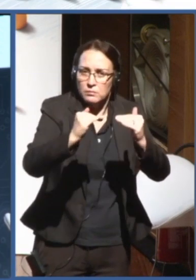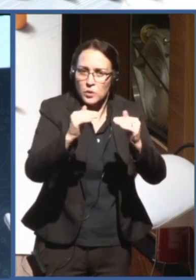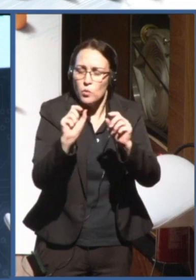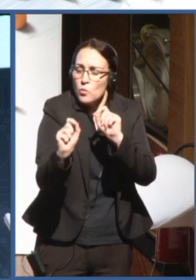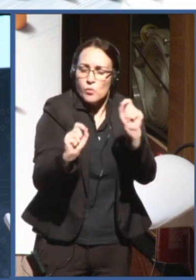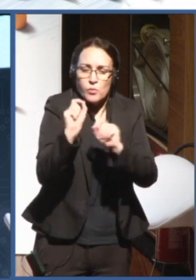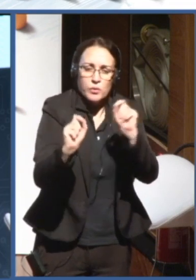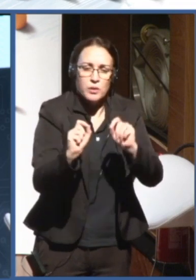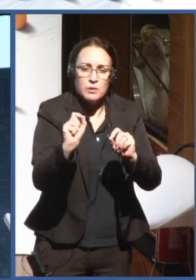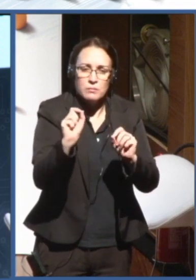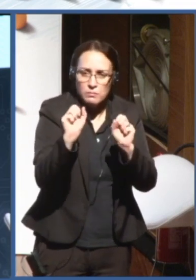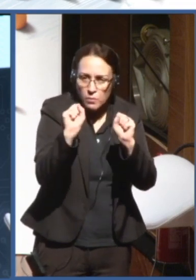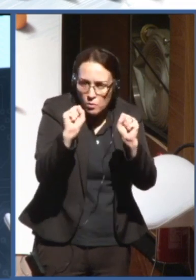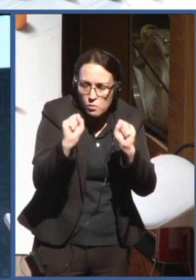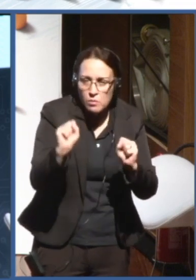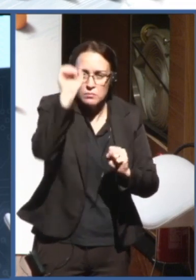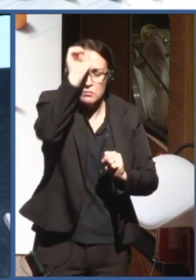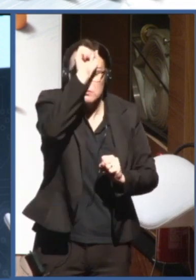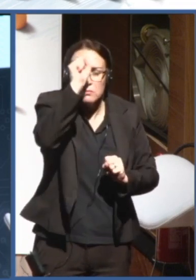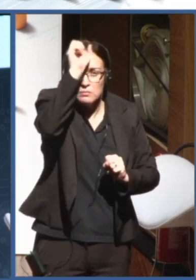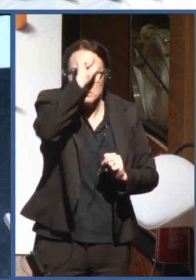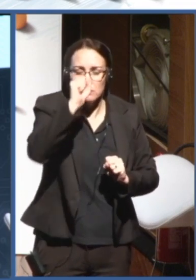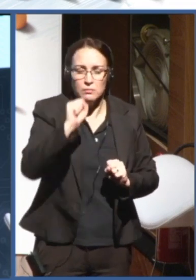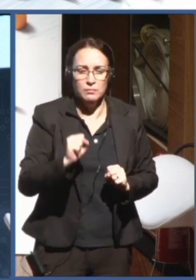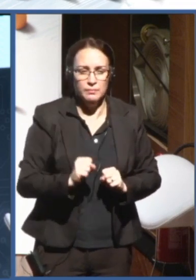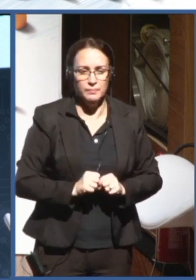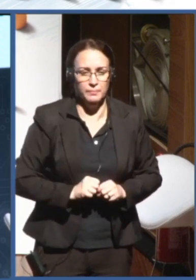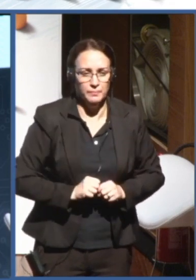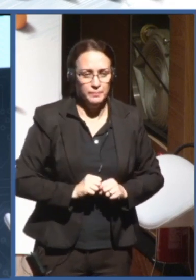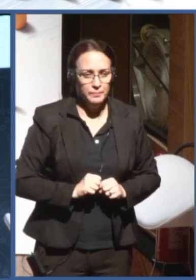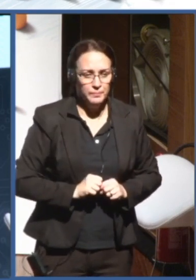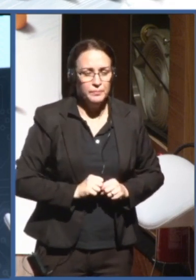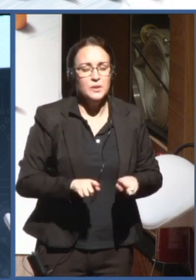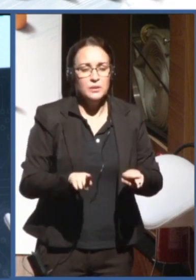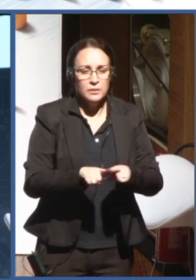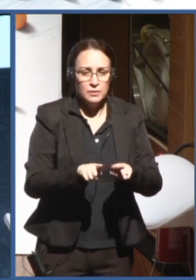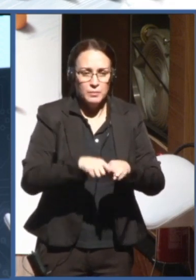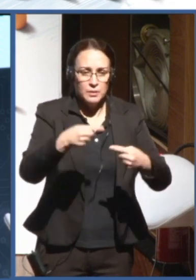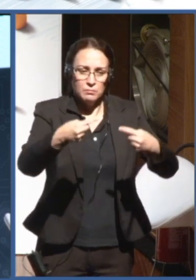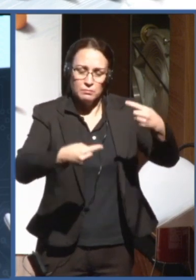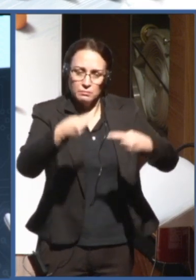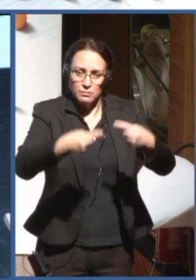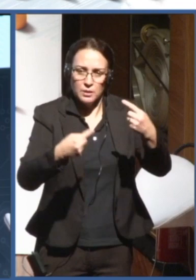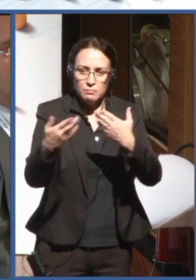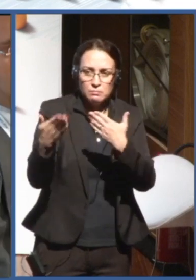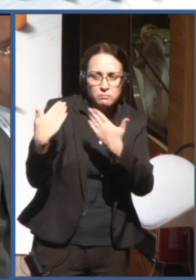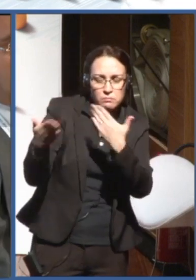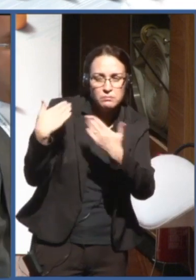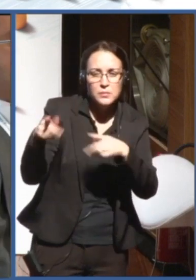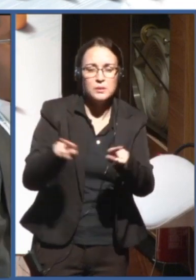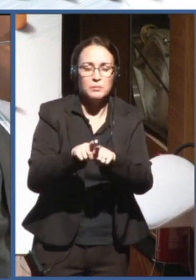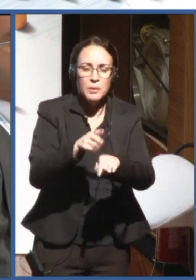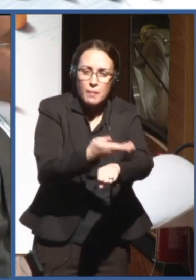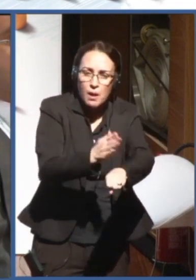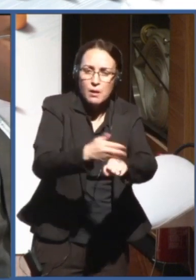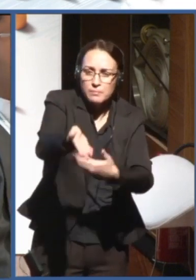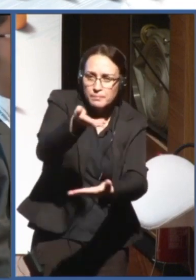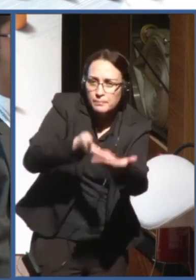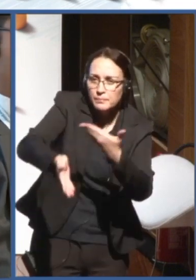the experiences of spaces of dialogue and exchange of good practices, as well as of medicine, to make